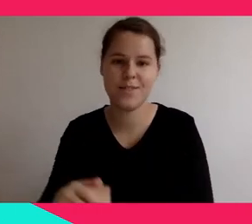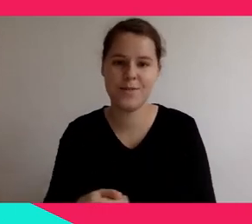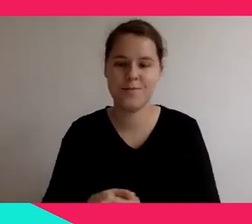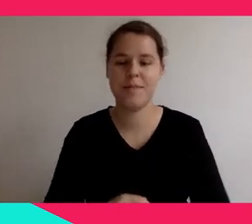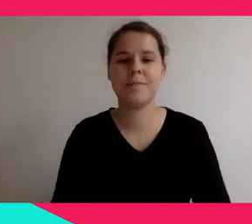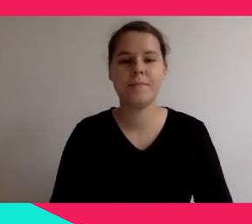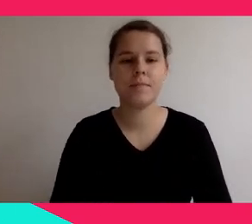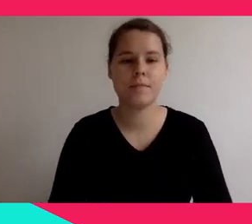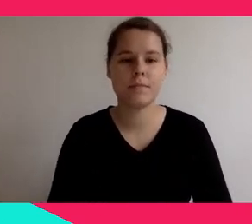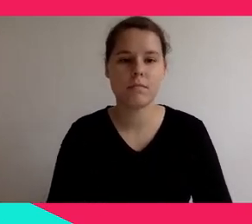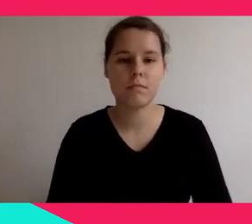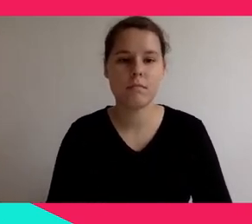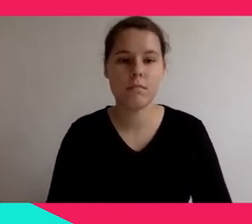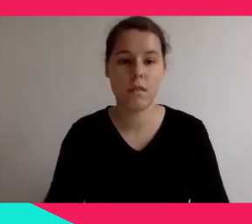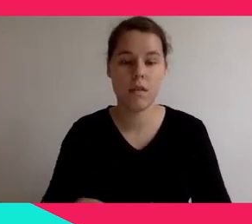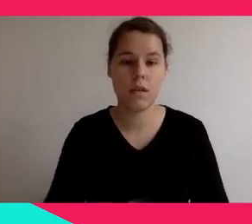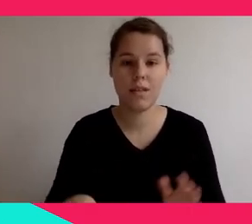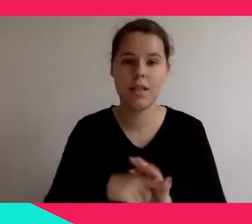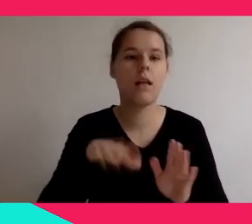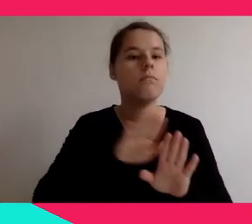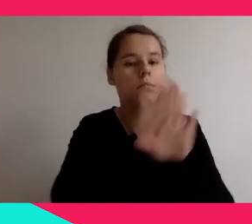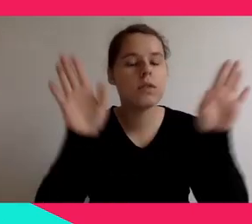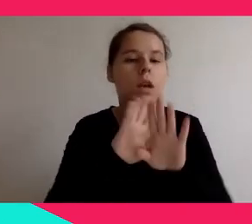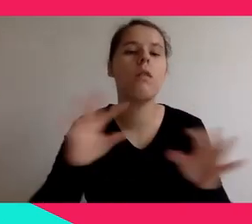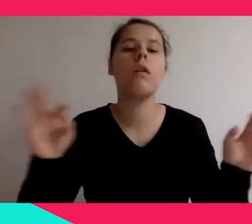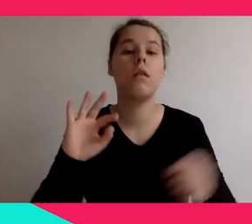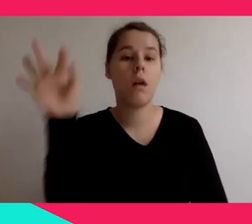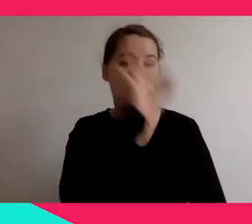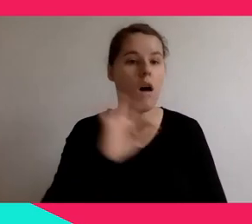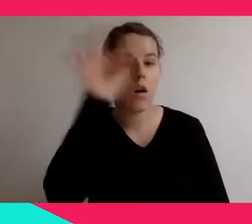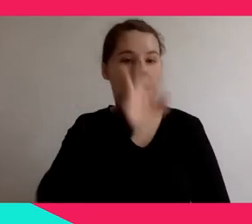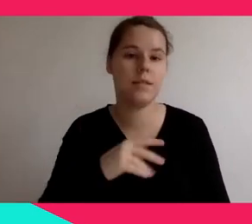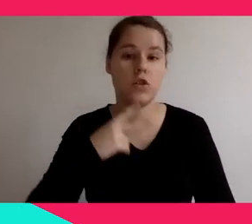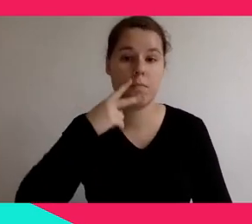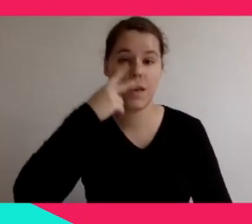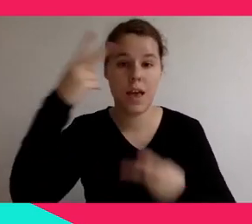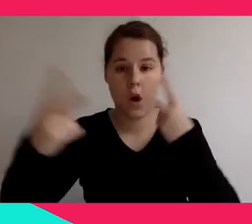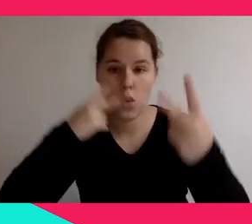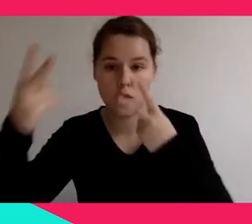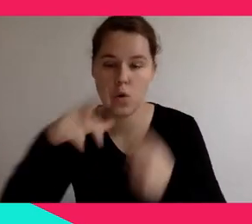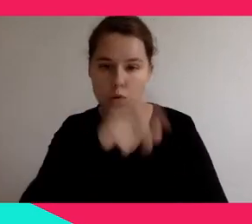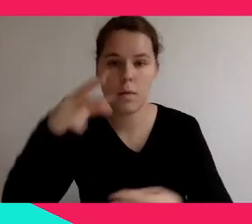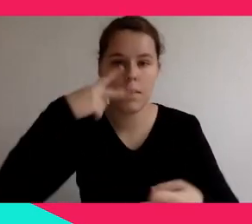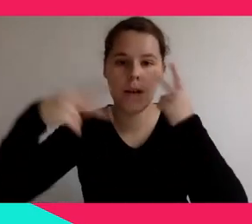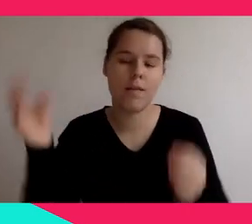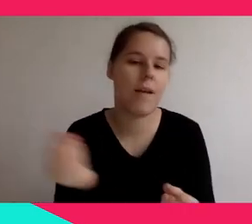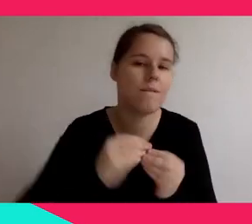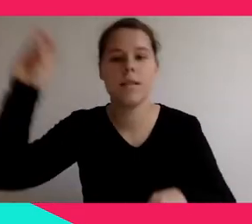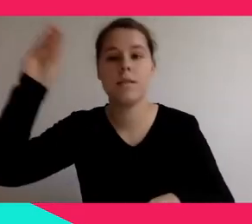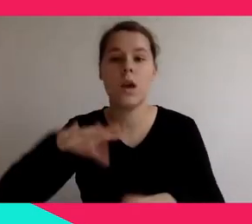traffic, to attract the new public and to generate revenue. The main innovation is,